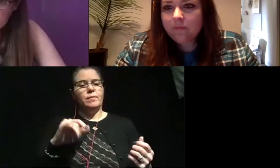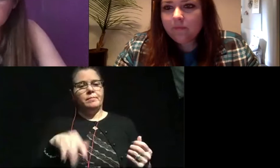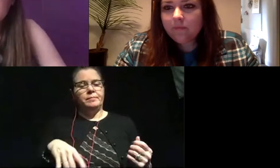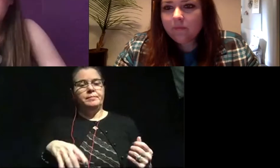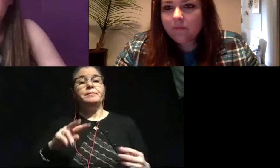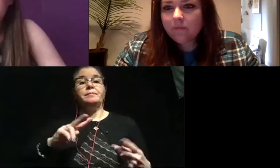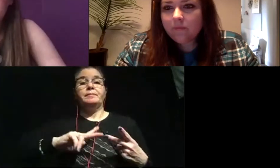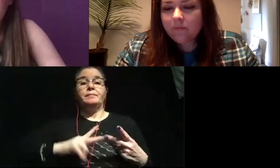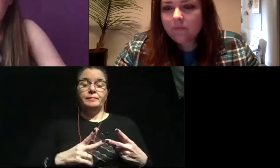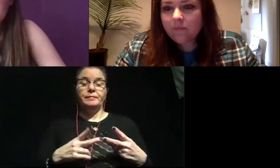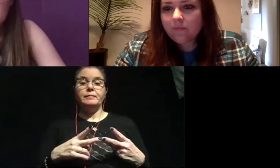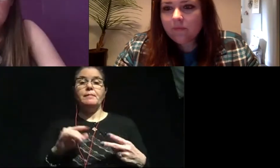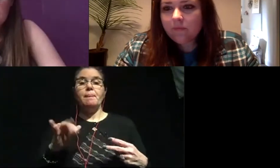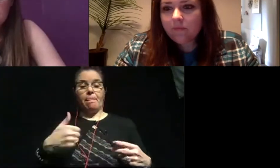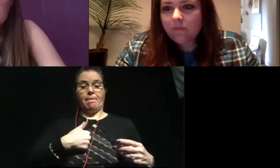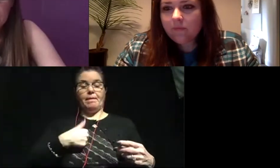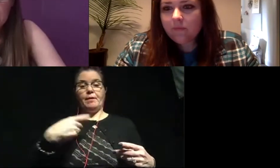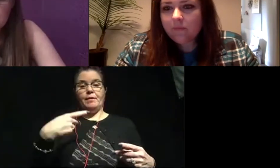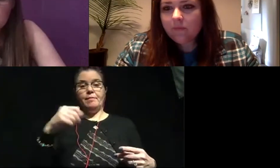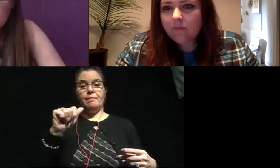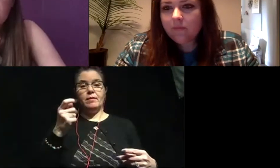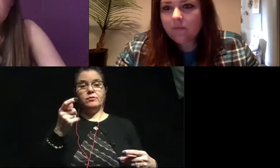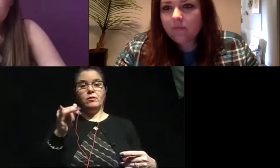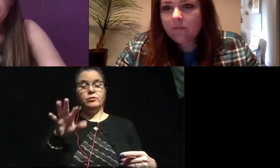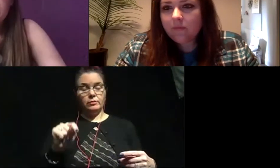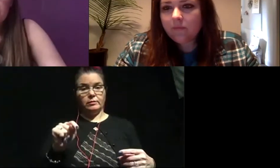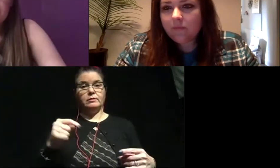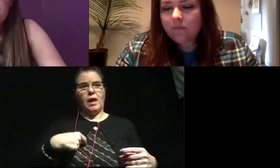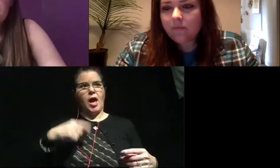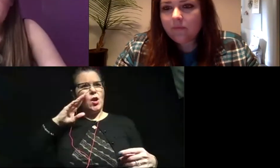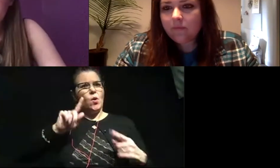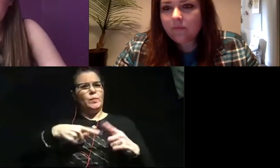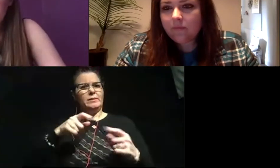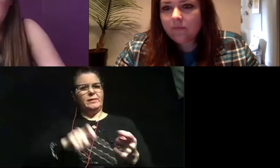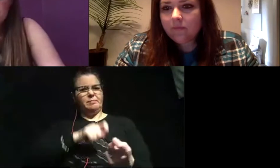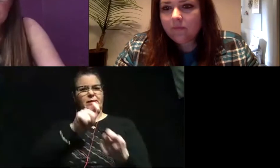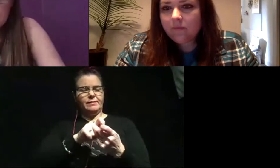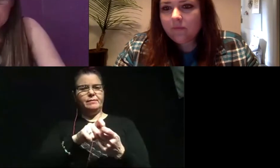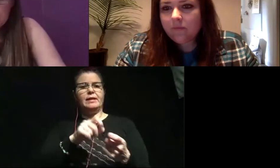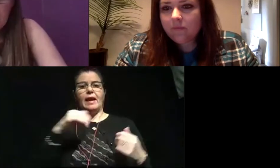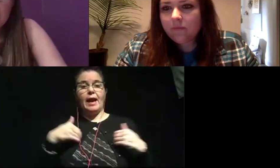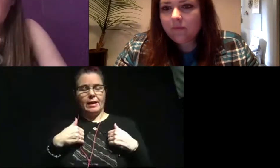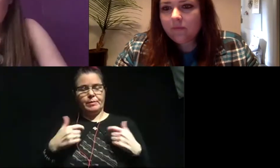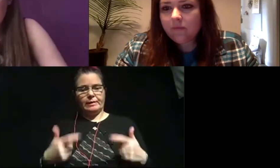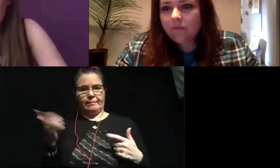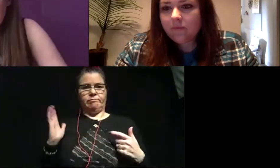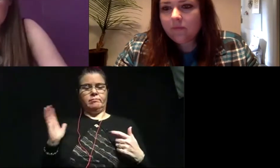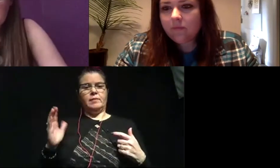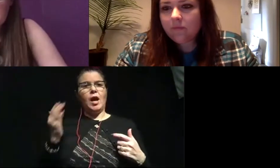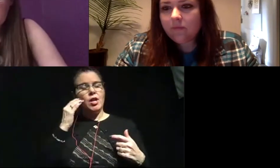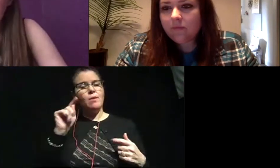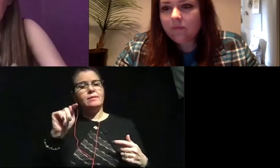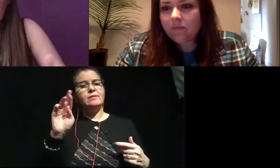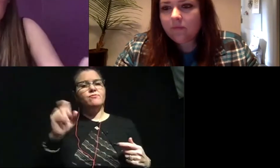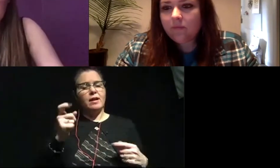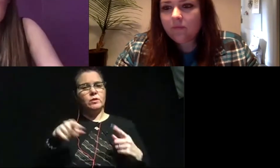Second is if I'm a paleontologist, I know when certain, uh, animals lived. I know when T-Rex lived.